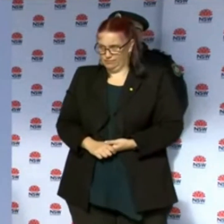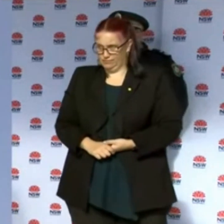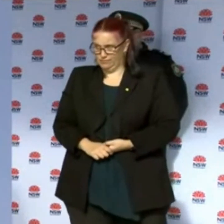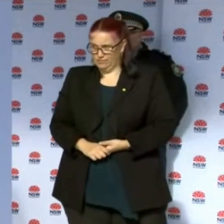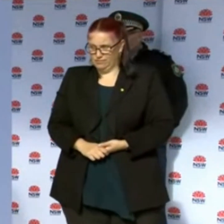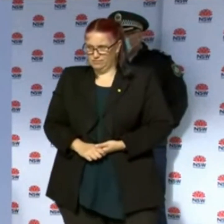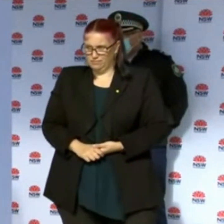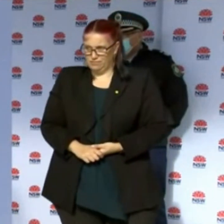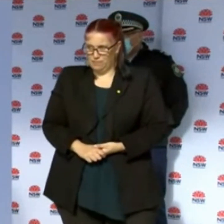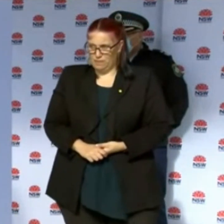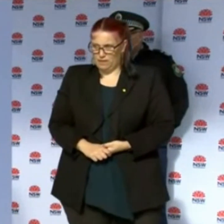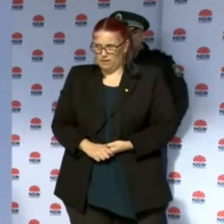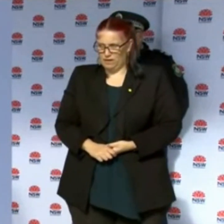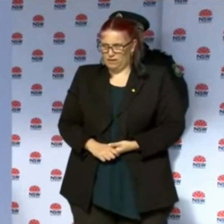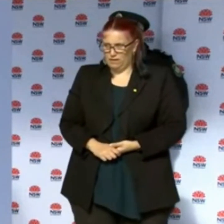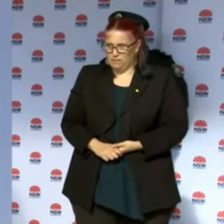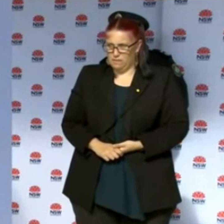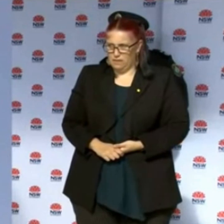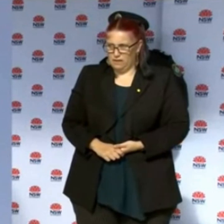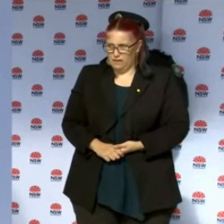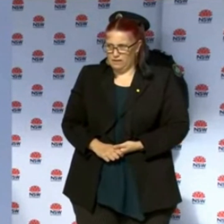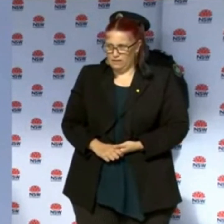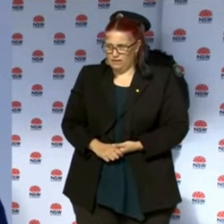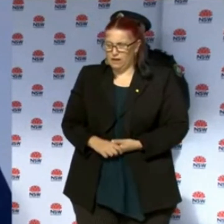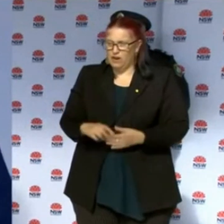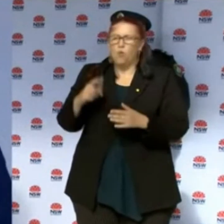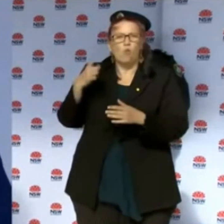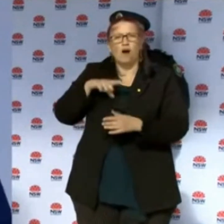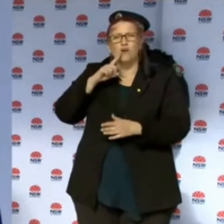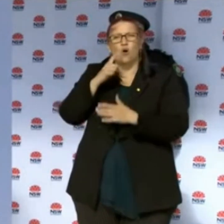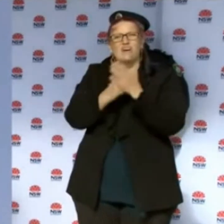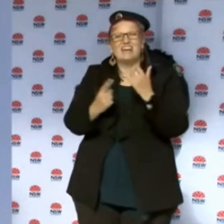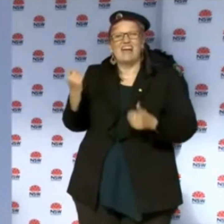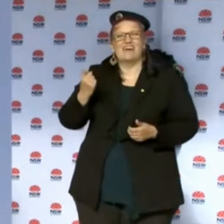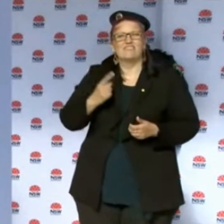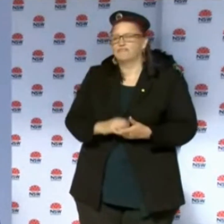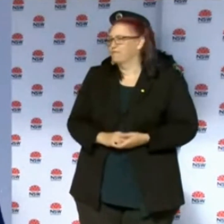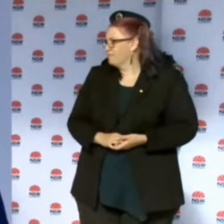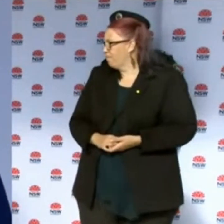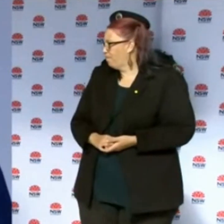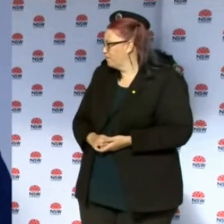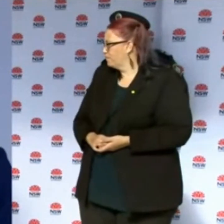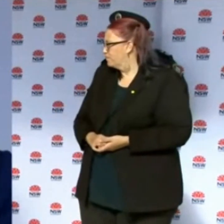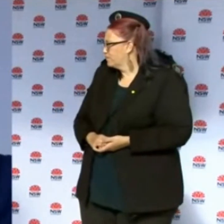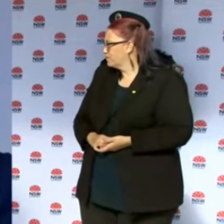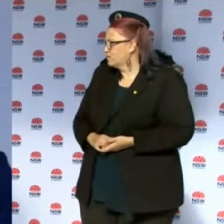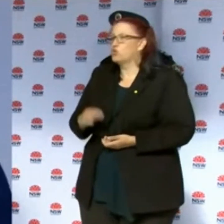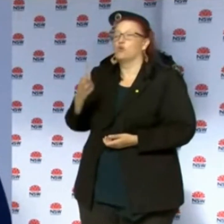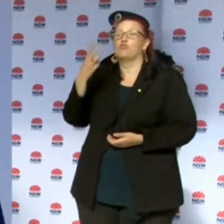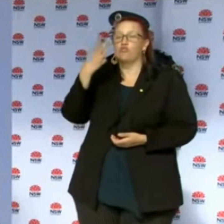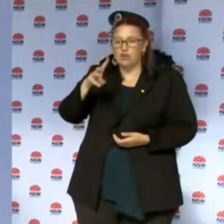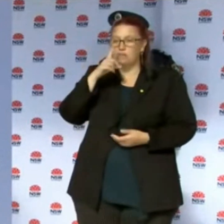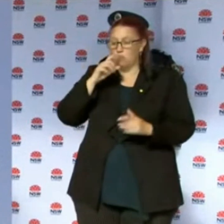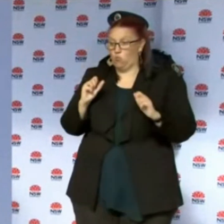party is only in or less? Are there people who have caught the virus? So there were actually about 30 people who attended the